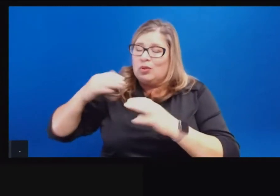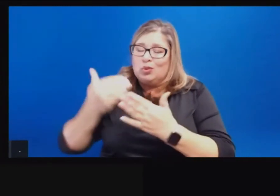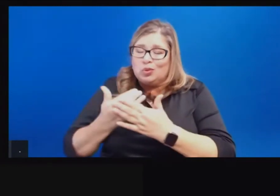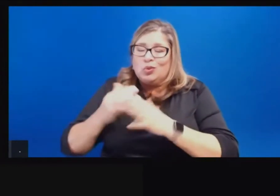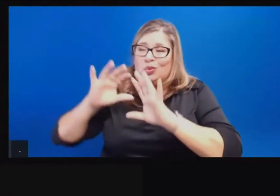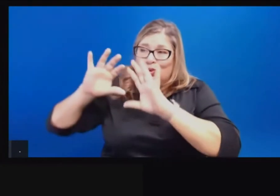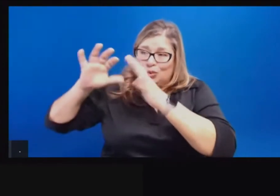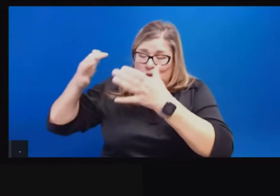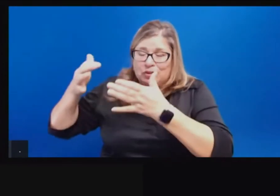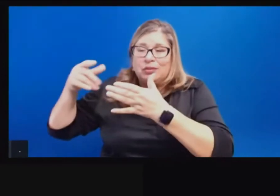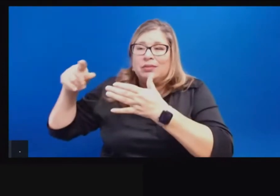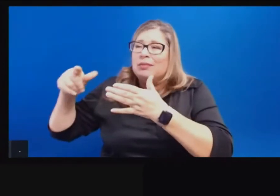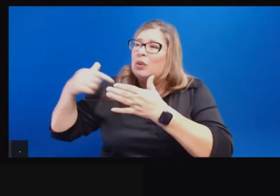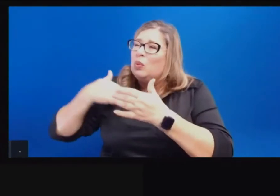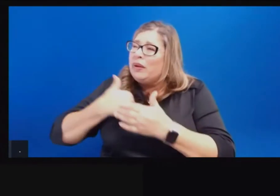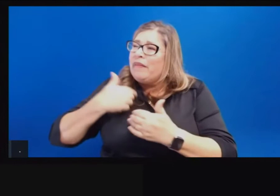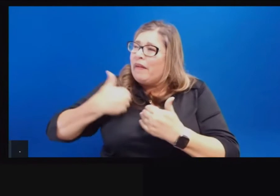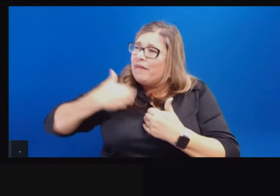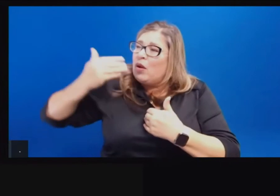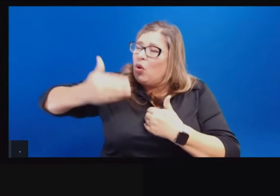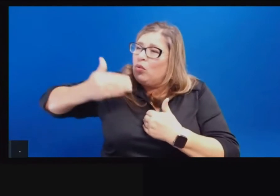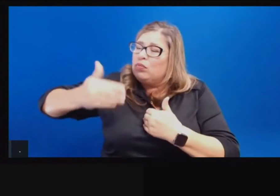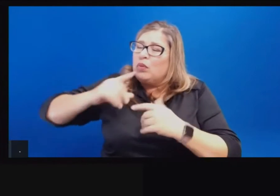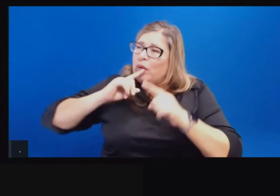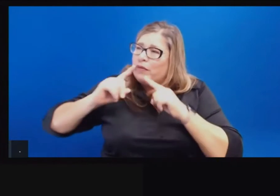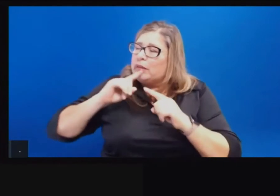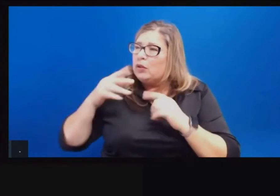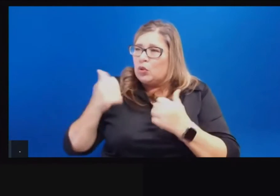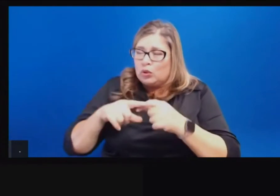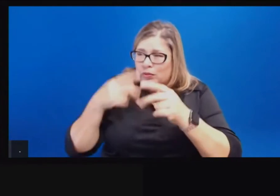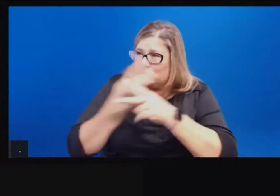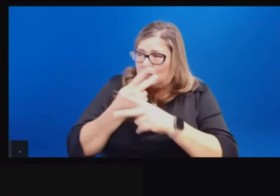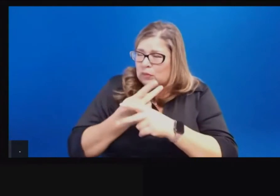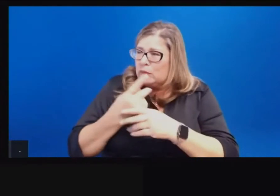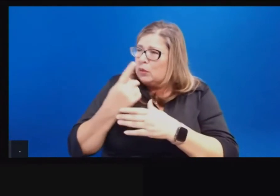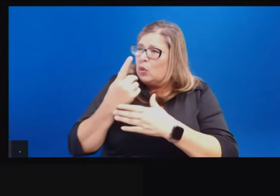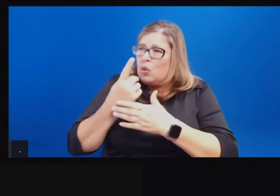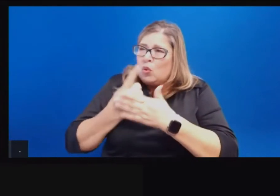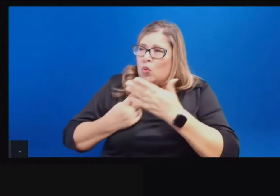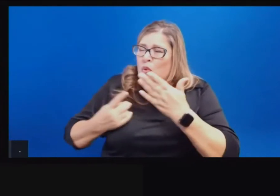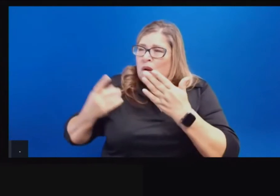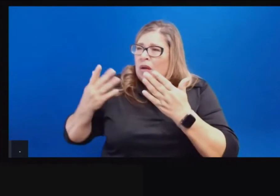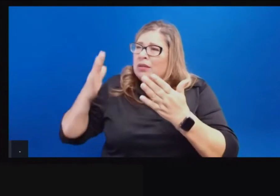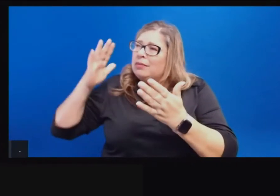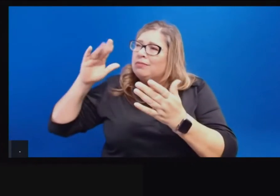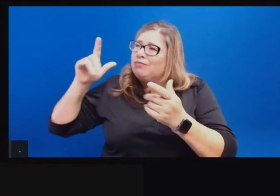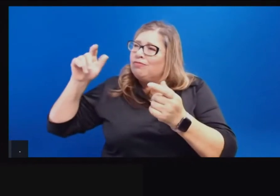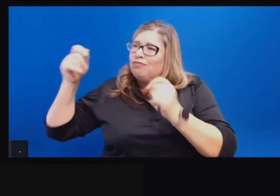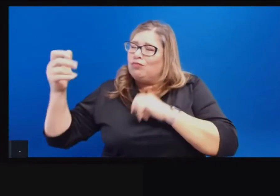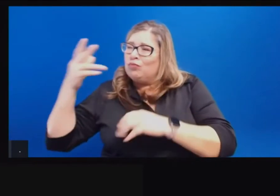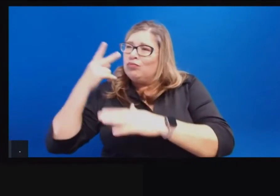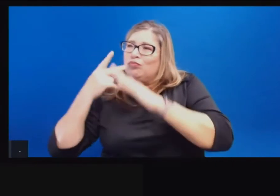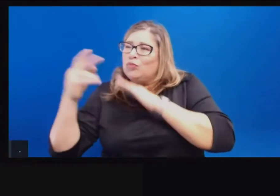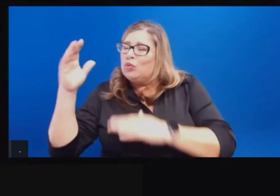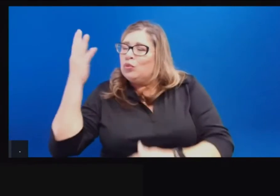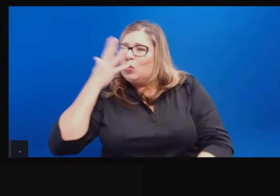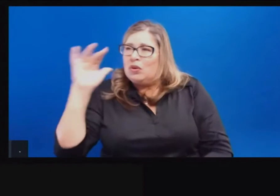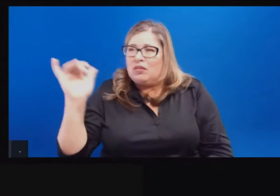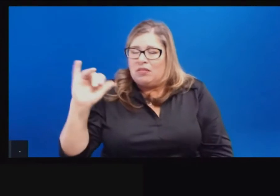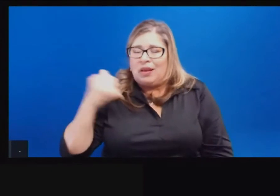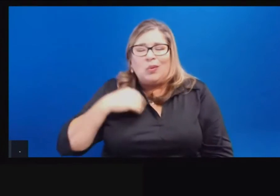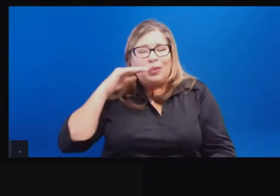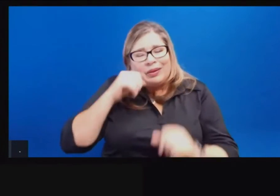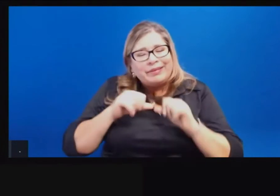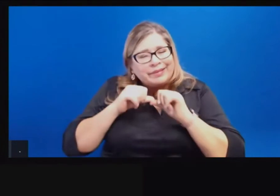about trying to understand what the new shift in transition would look like. And so we will continue those, uh, both